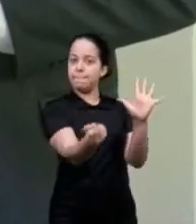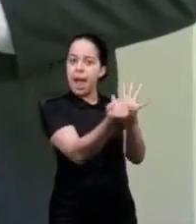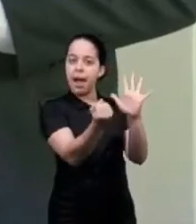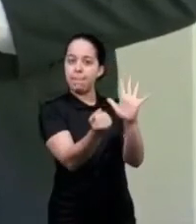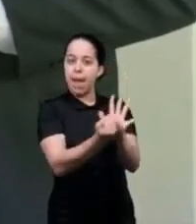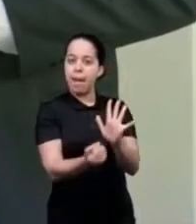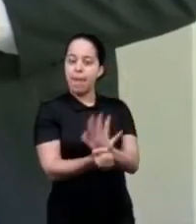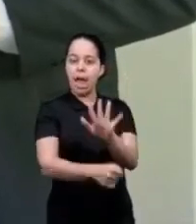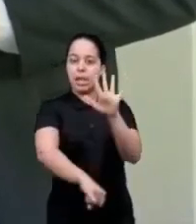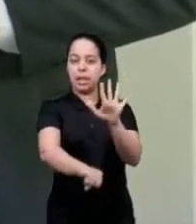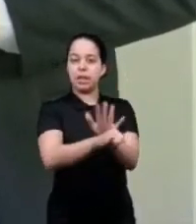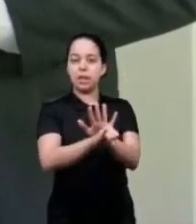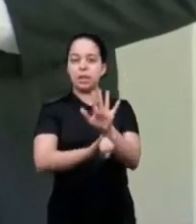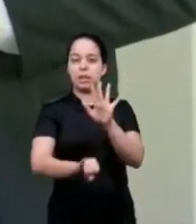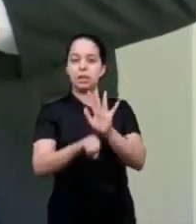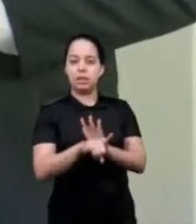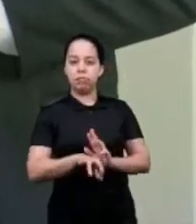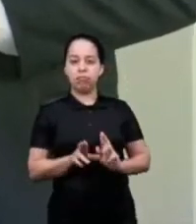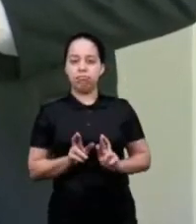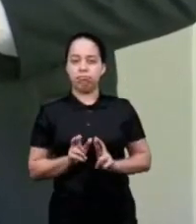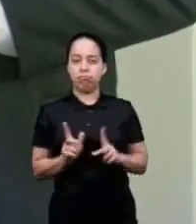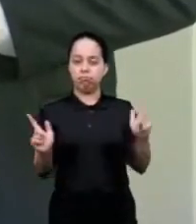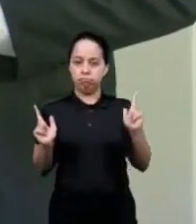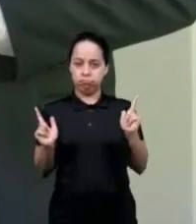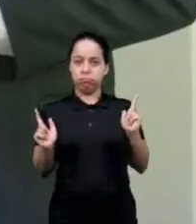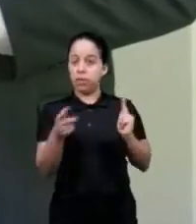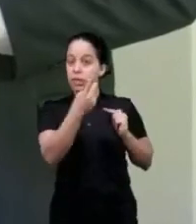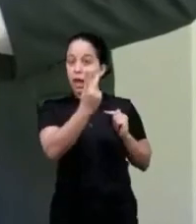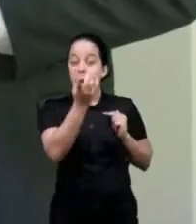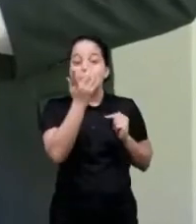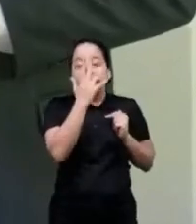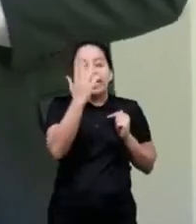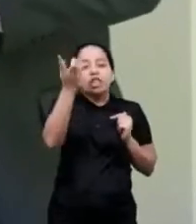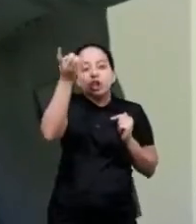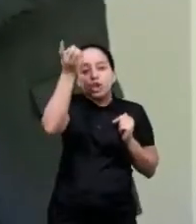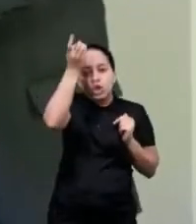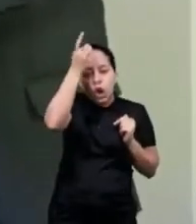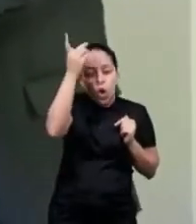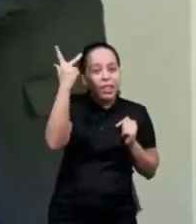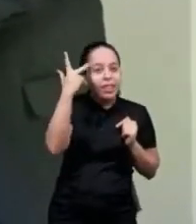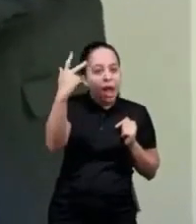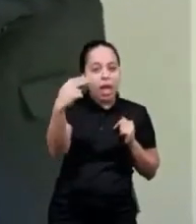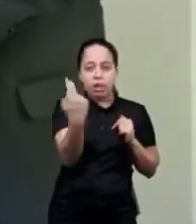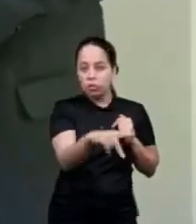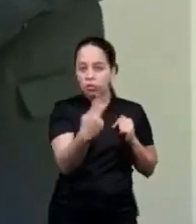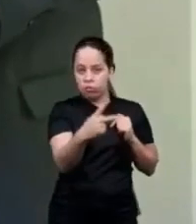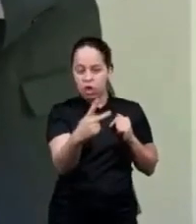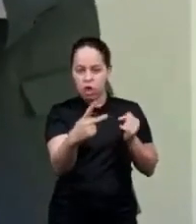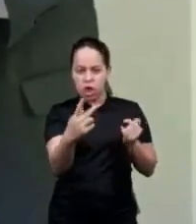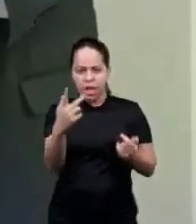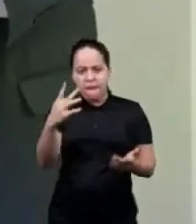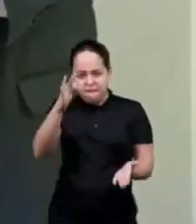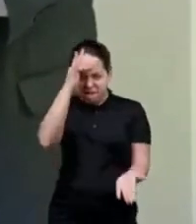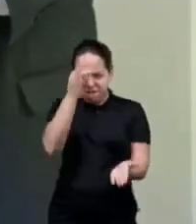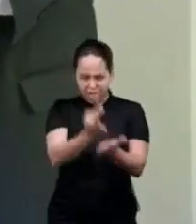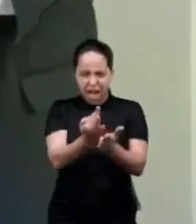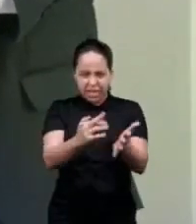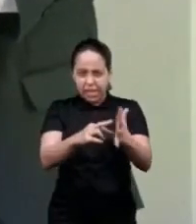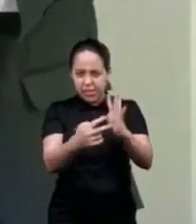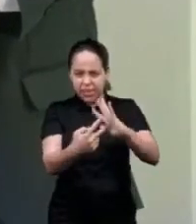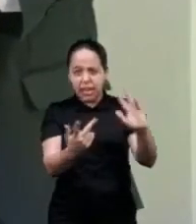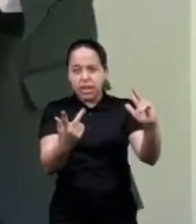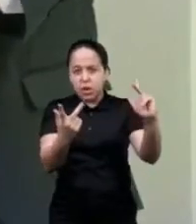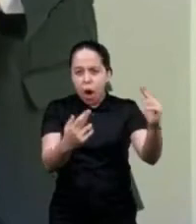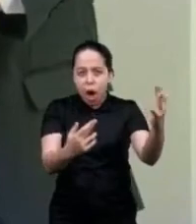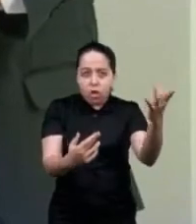abilities these traits they have this natural gift and this